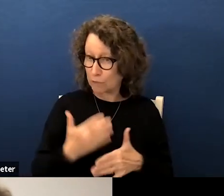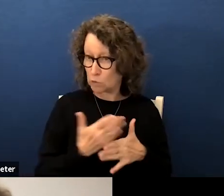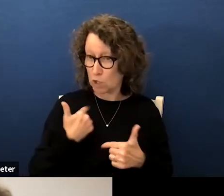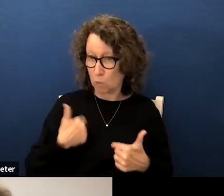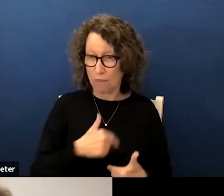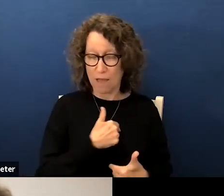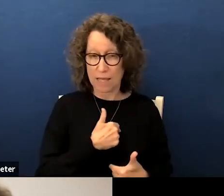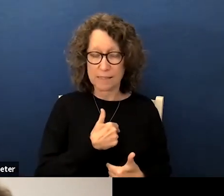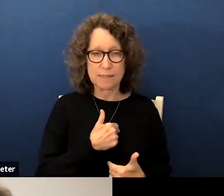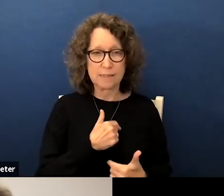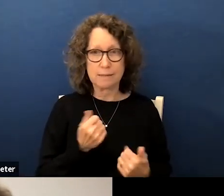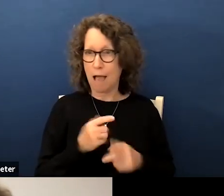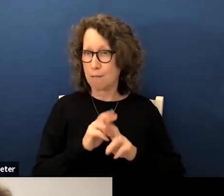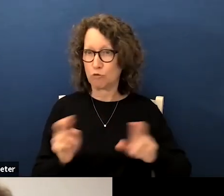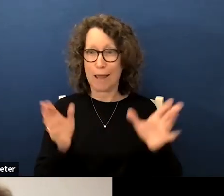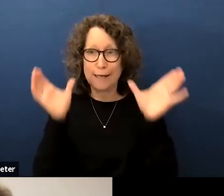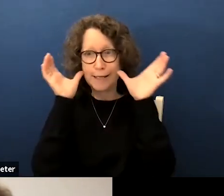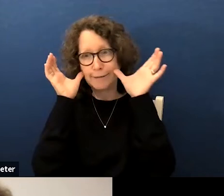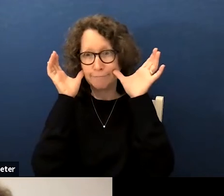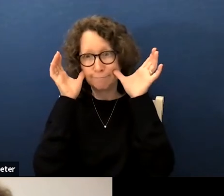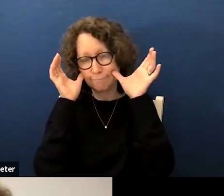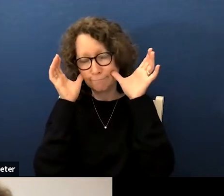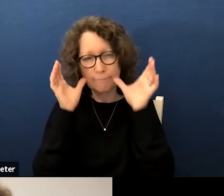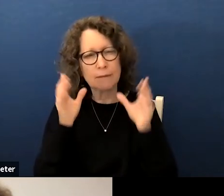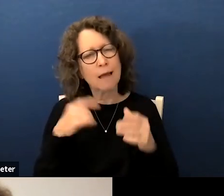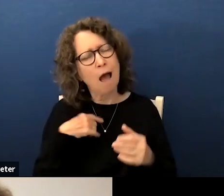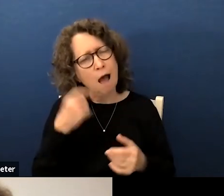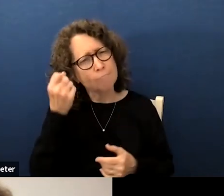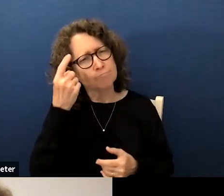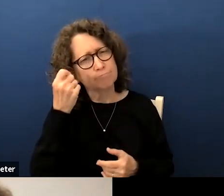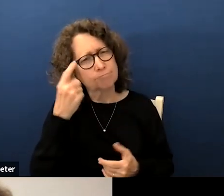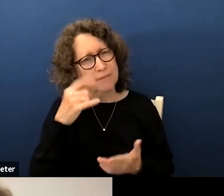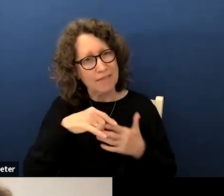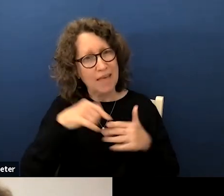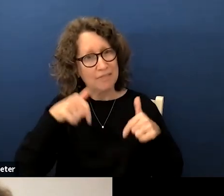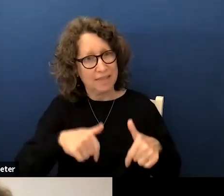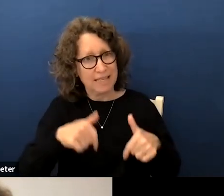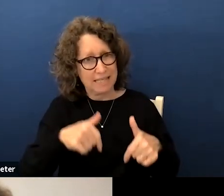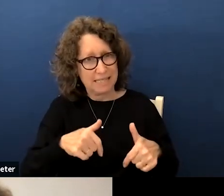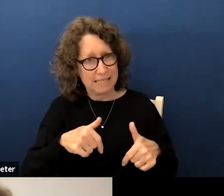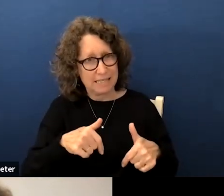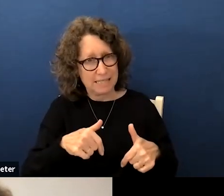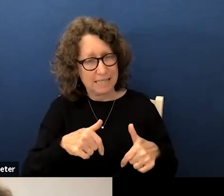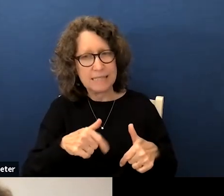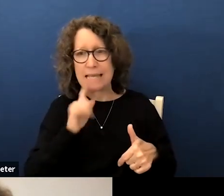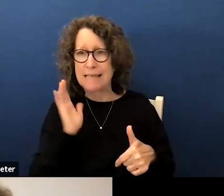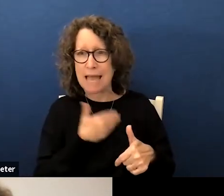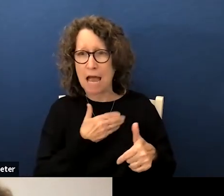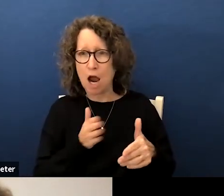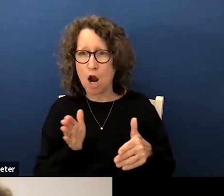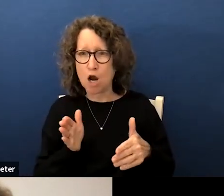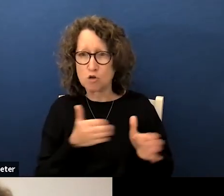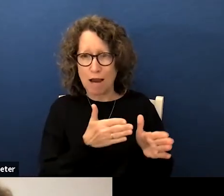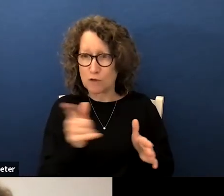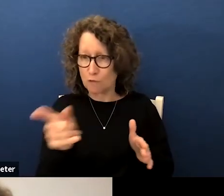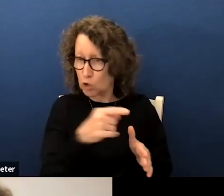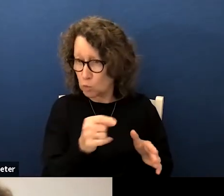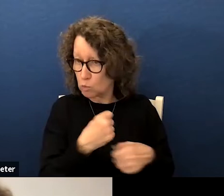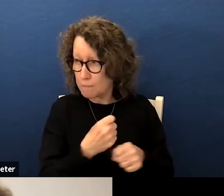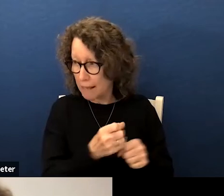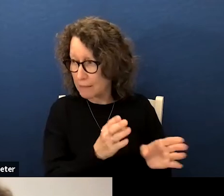us i'm all ears um i i do understand that this is the direction for you to make the plan